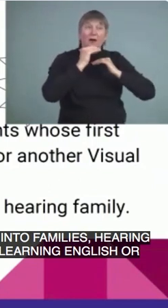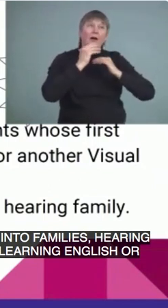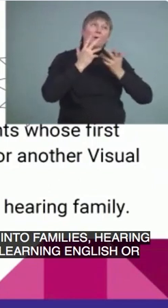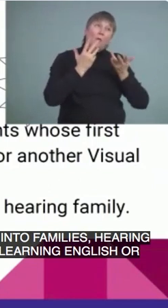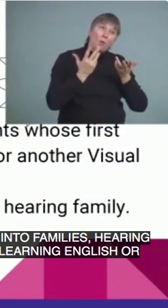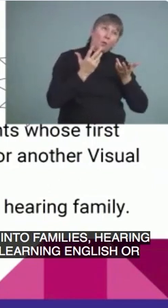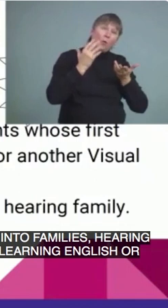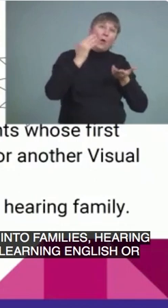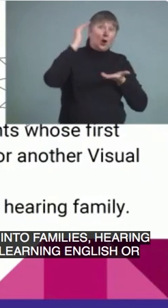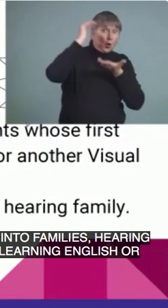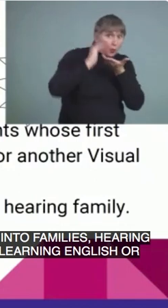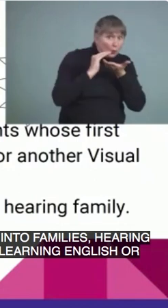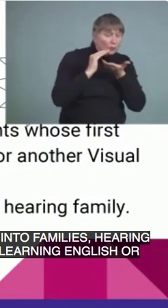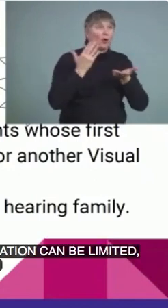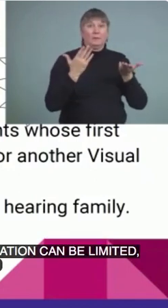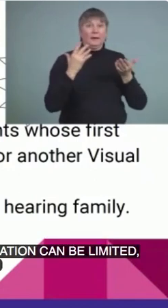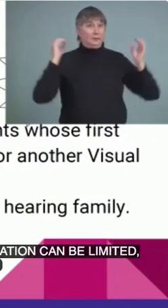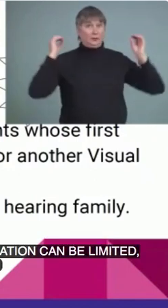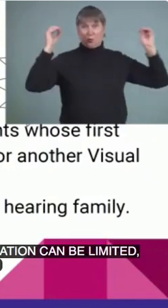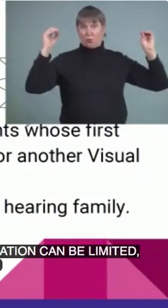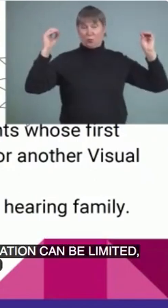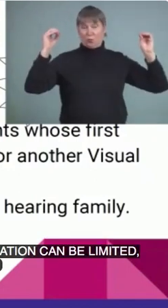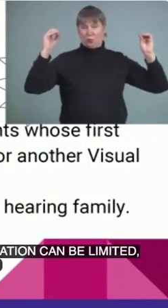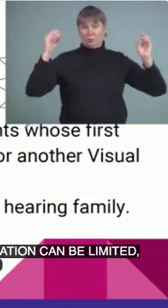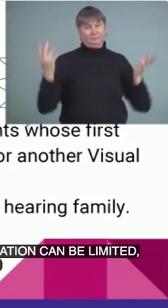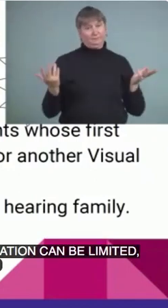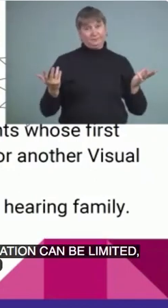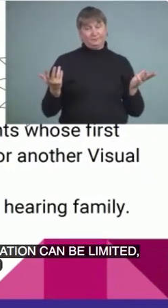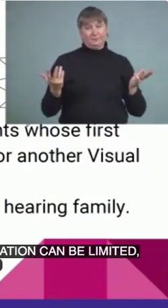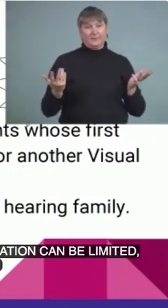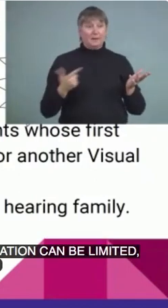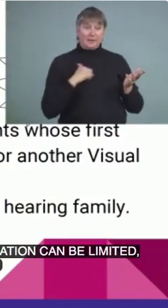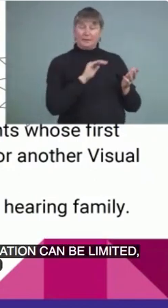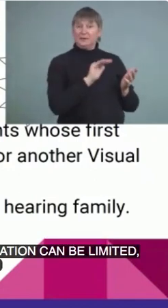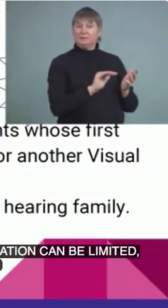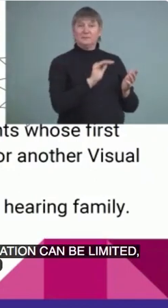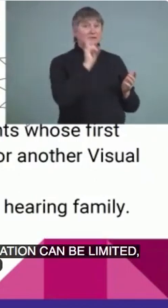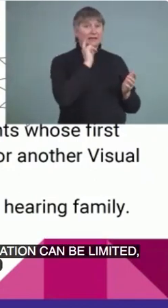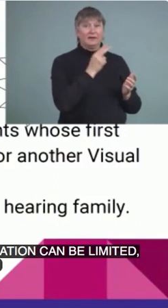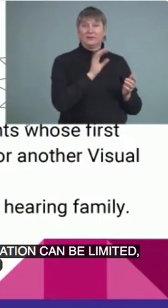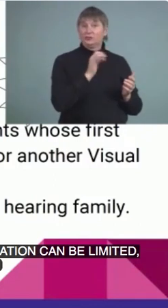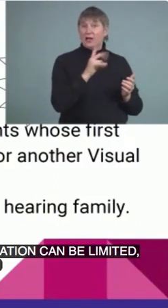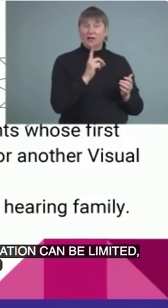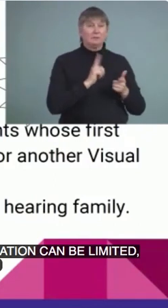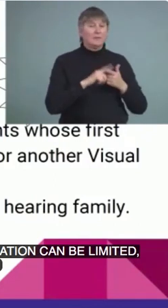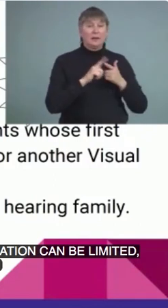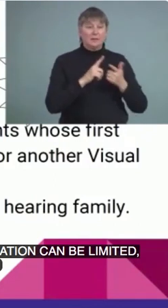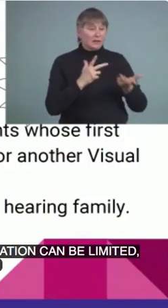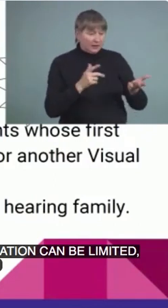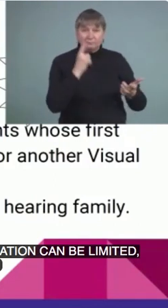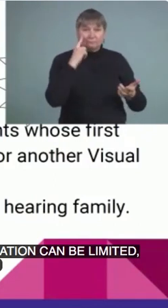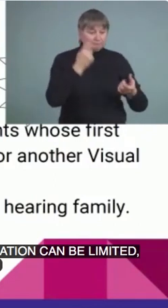And that can be for a few reasons. Perhaps the deaf child may go undiagnosed for months and years.